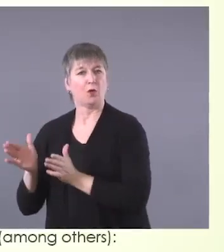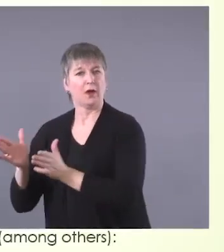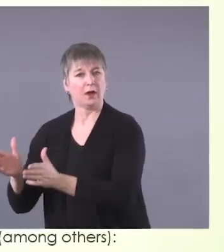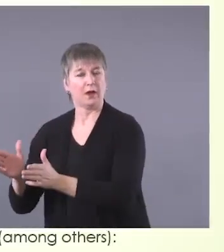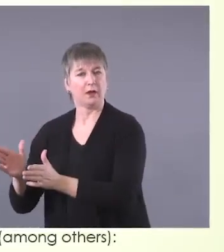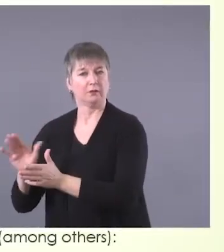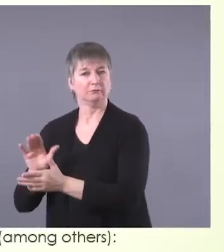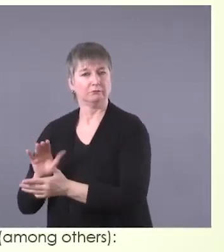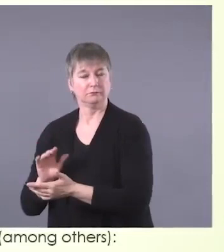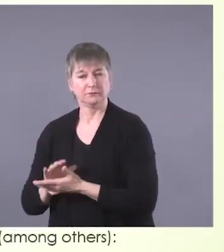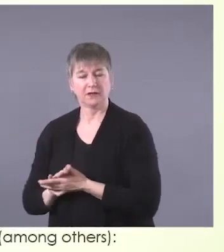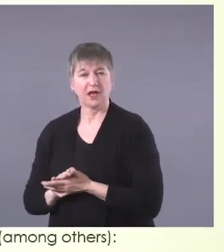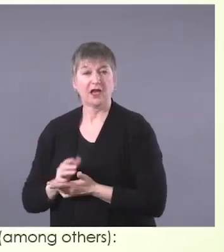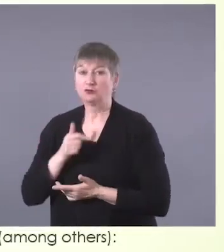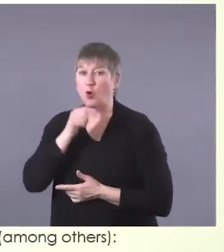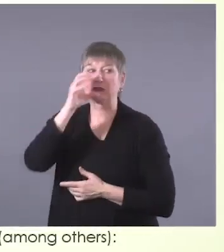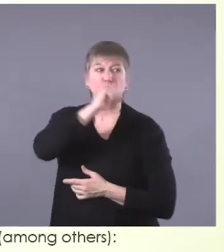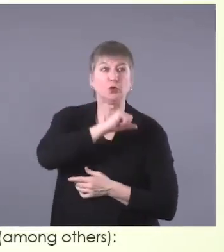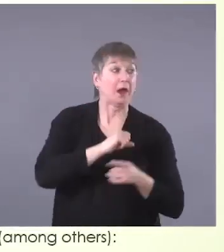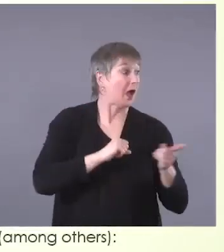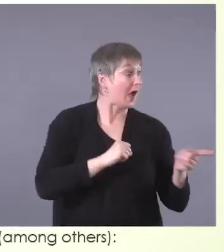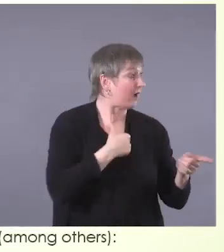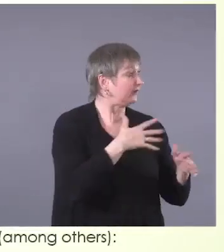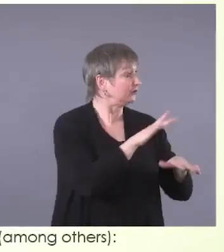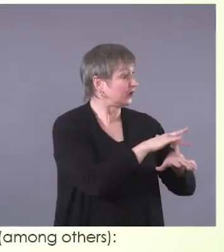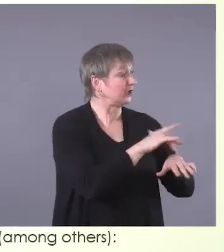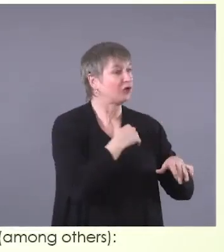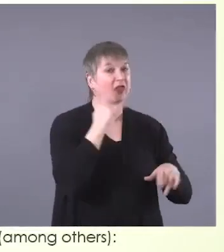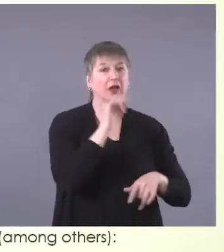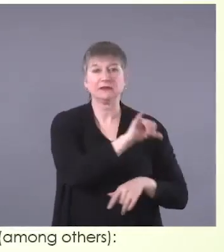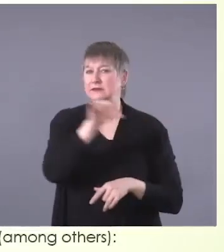based on experiences, perhaps in another community.